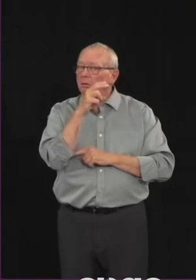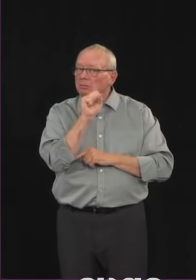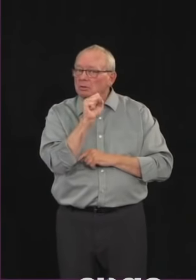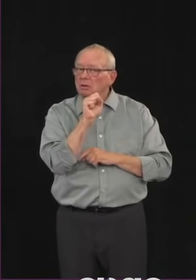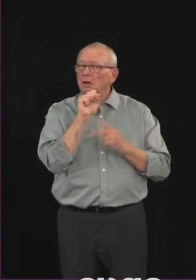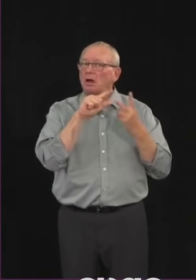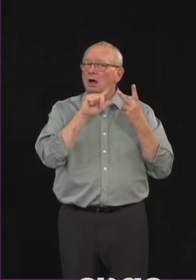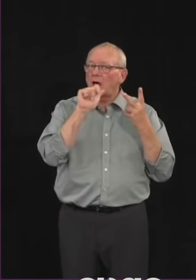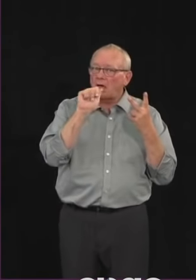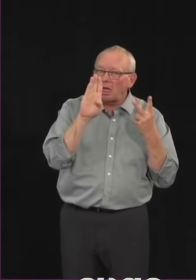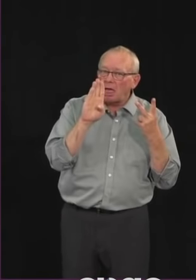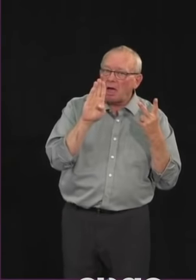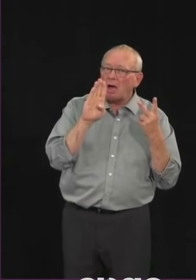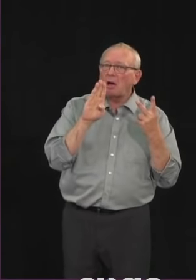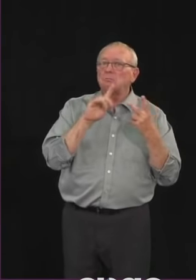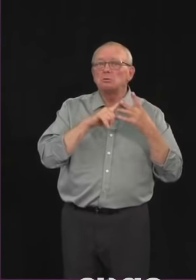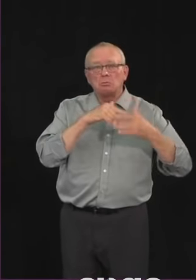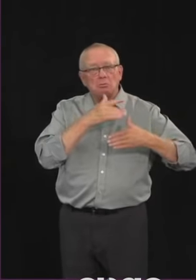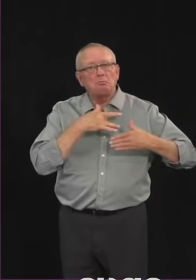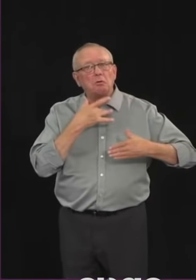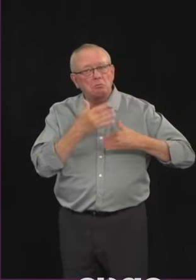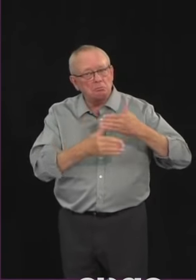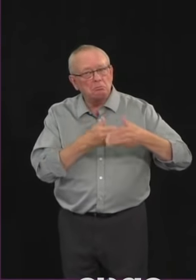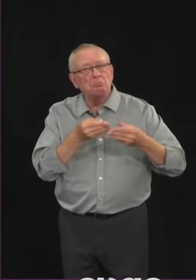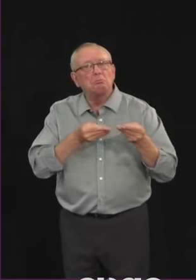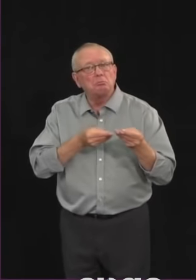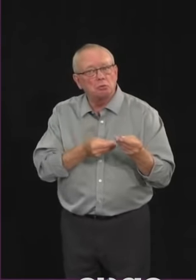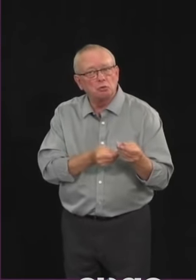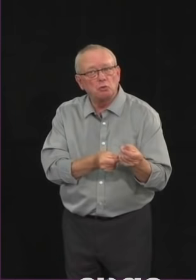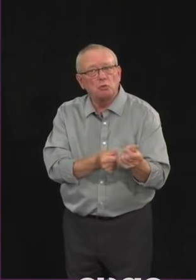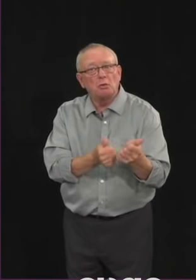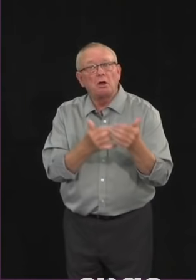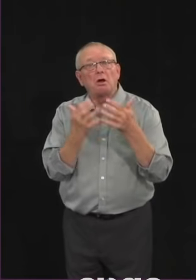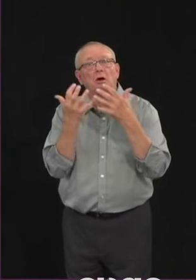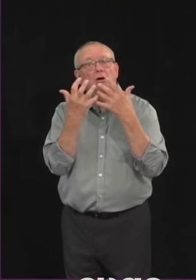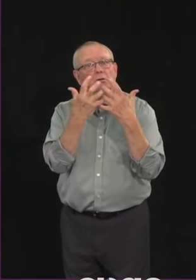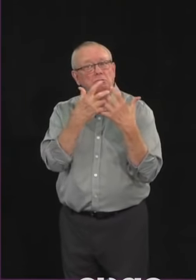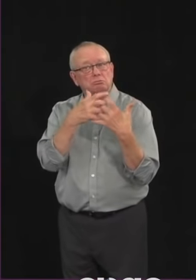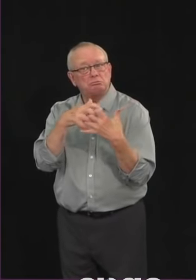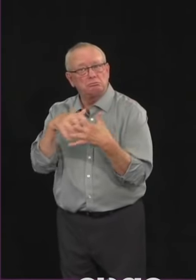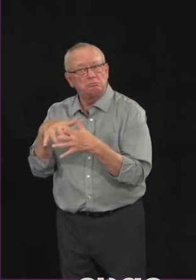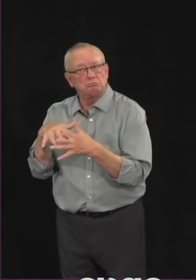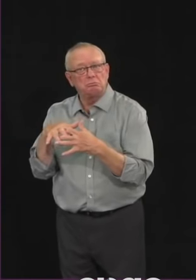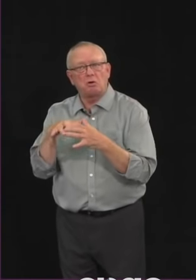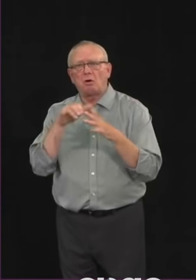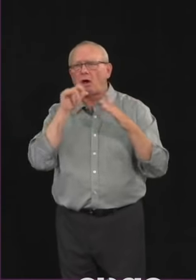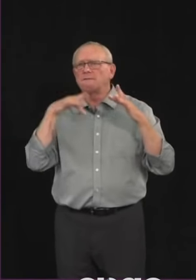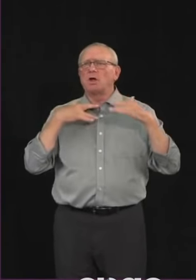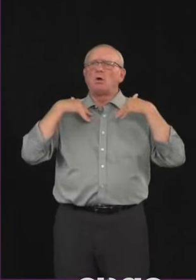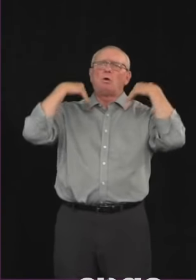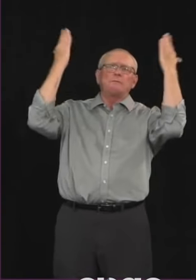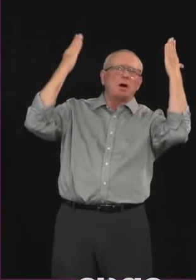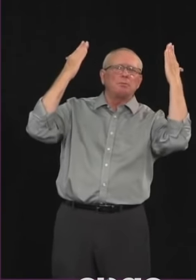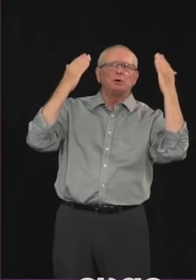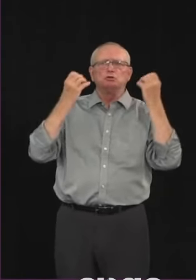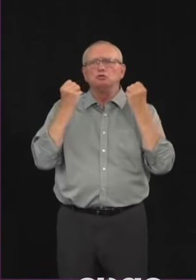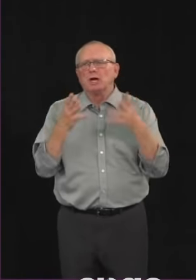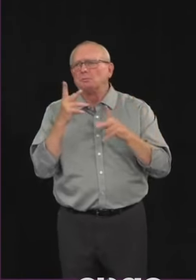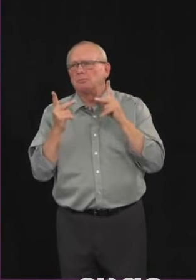and we wanted to make sure that those particular locations didn't get overwhelmed with demand as they were working out those early